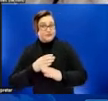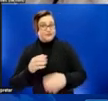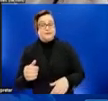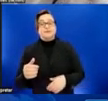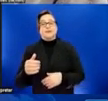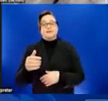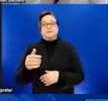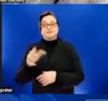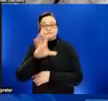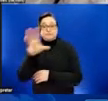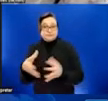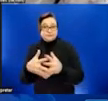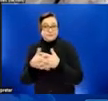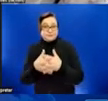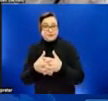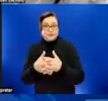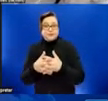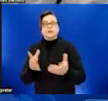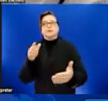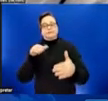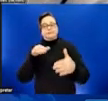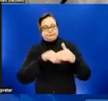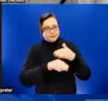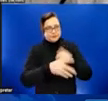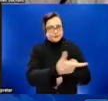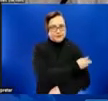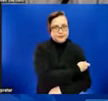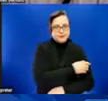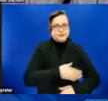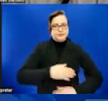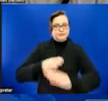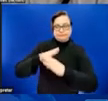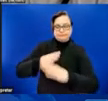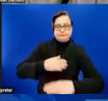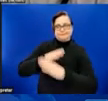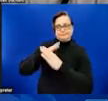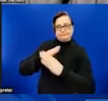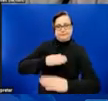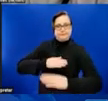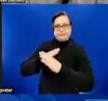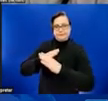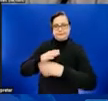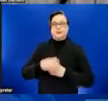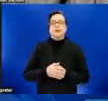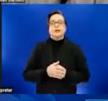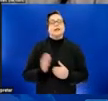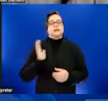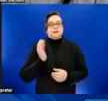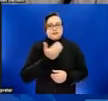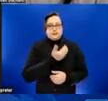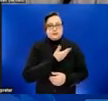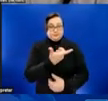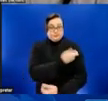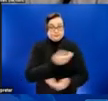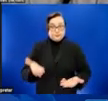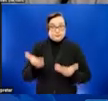men, from accessing vaccines. To address this theory, we are adapting our vaccine recommendations, as described by